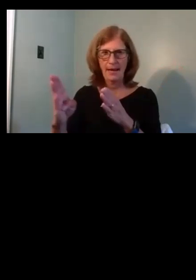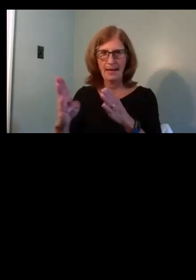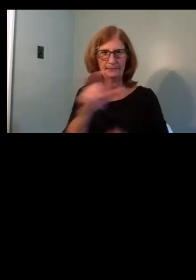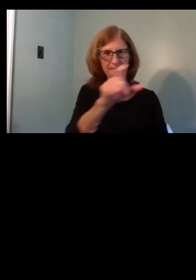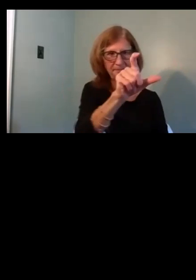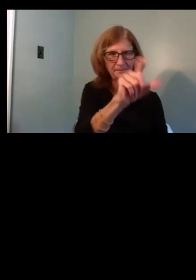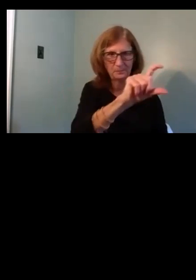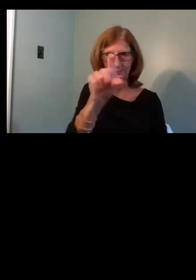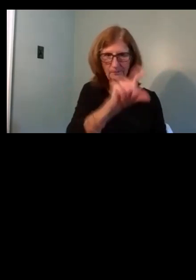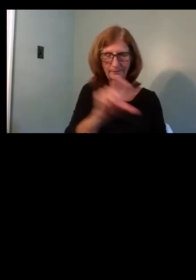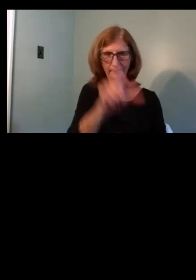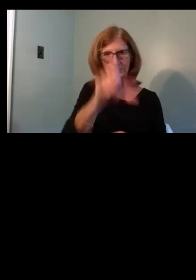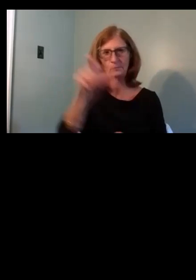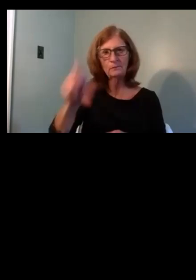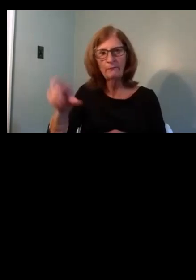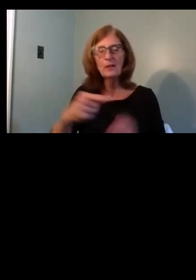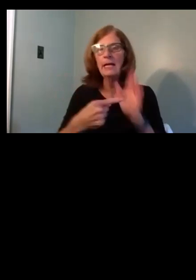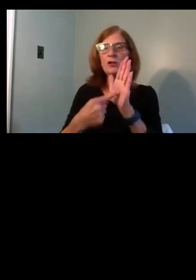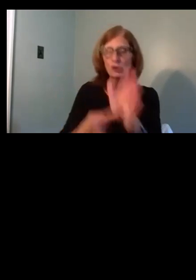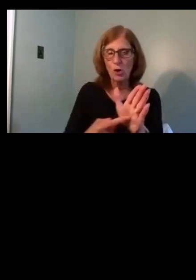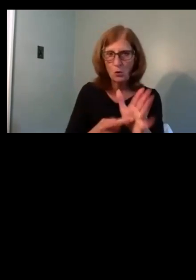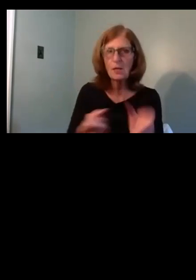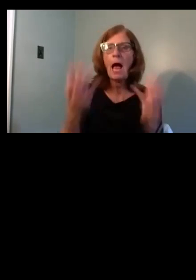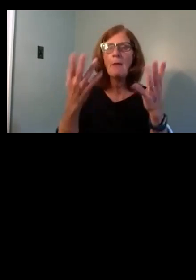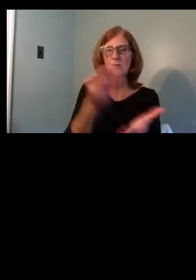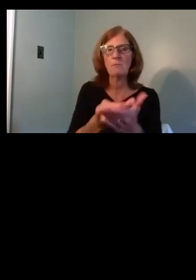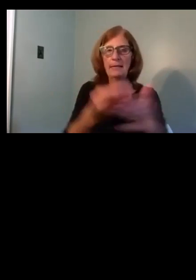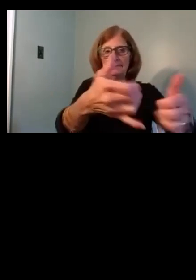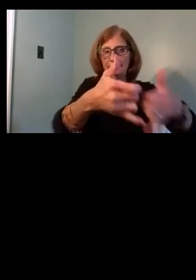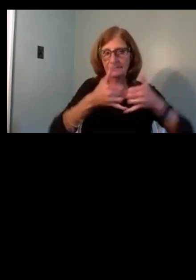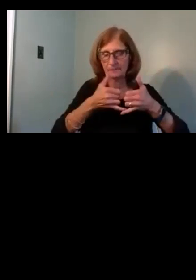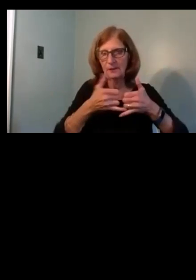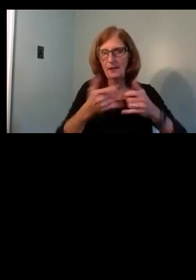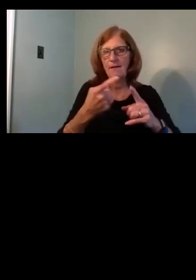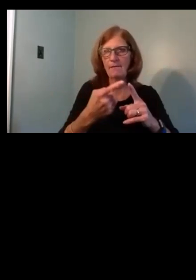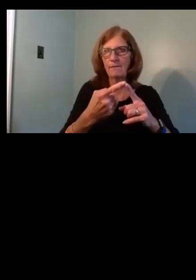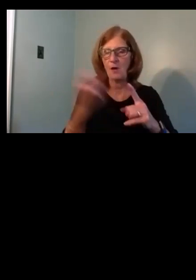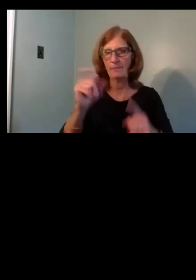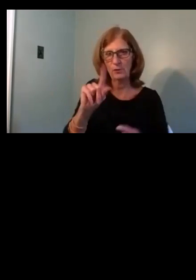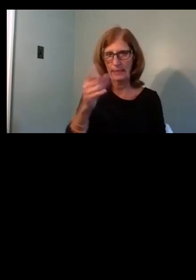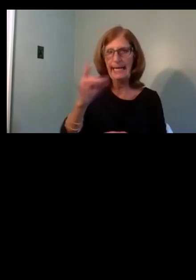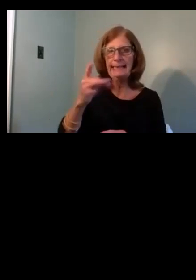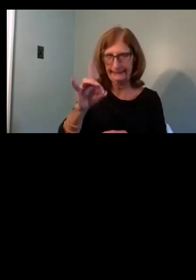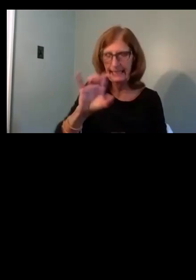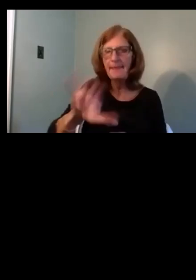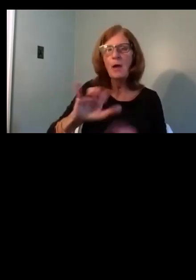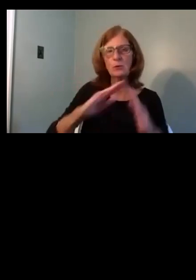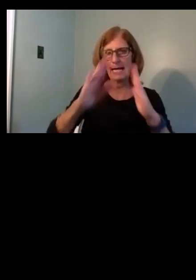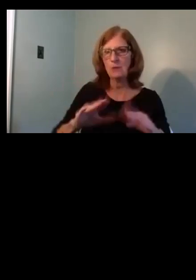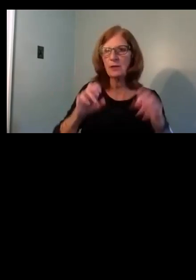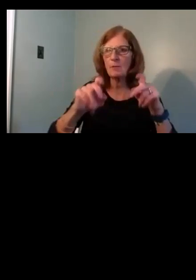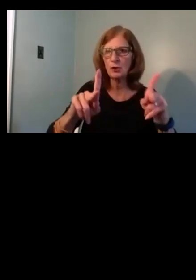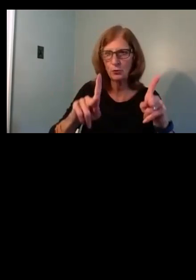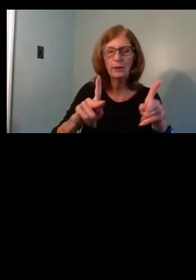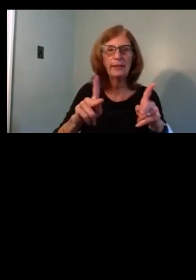Uh, reflects the awards, and plan from 2018 with the inception of the Housing Opportunity Fund in 2018,